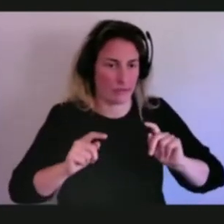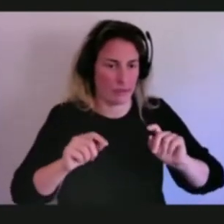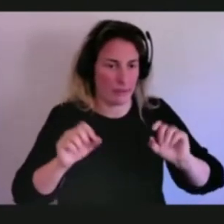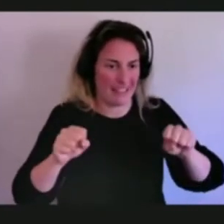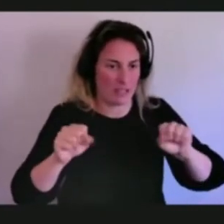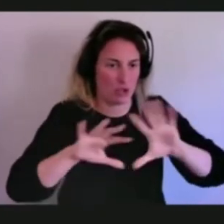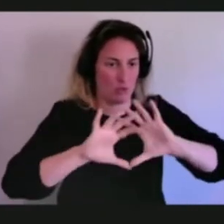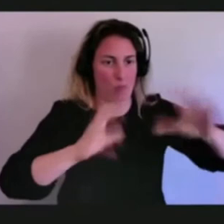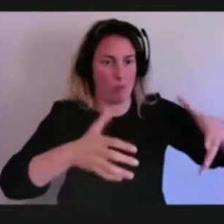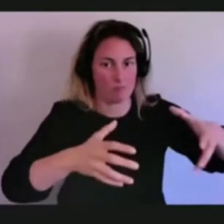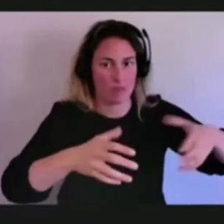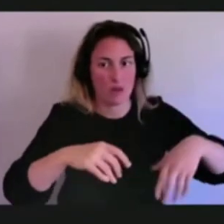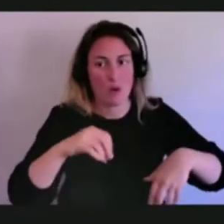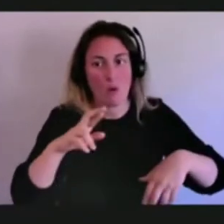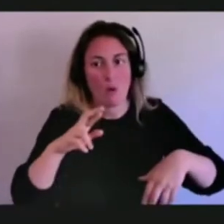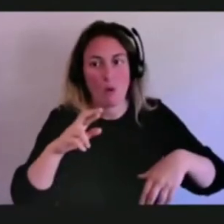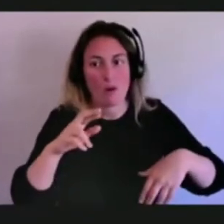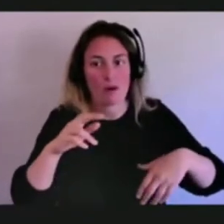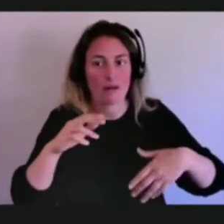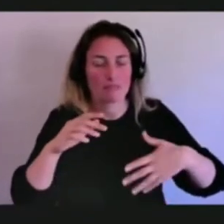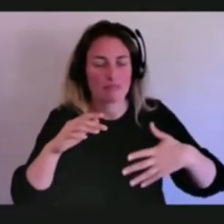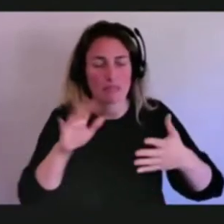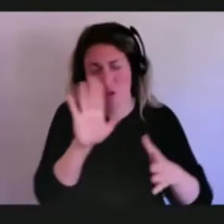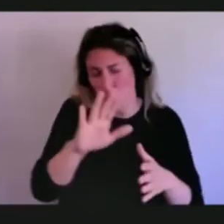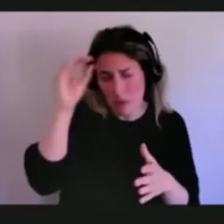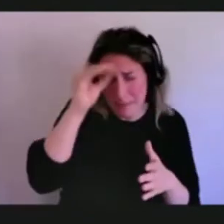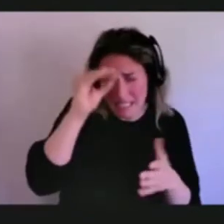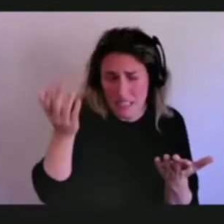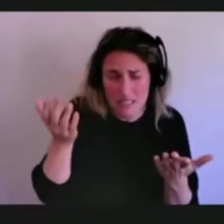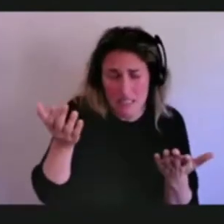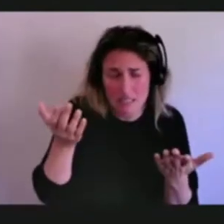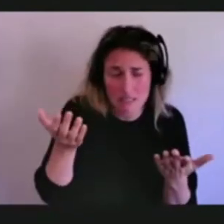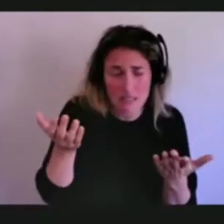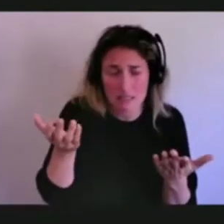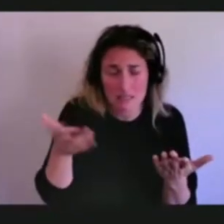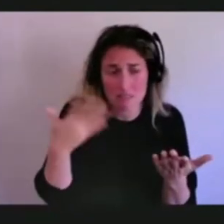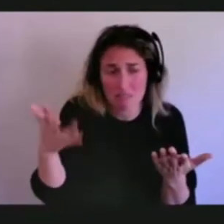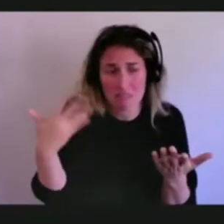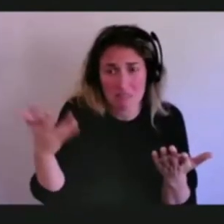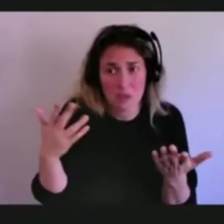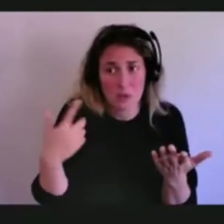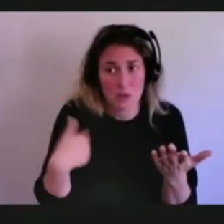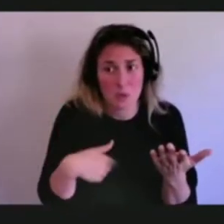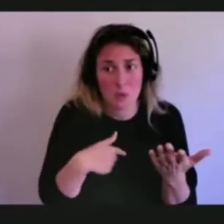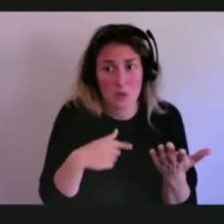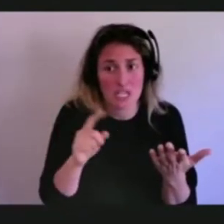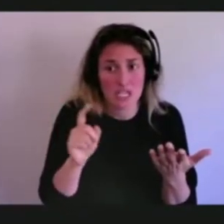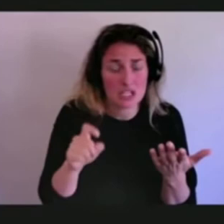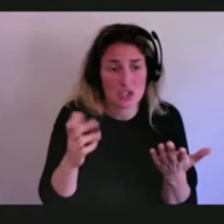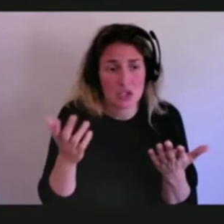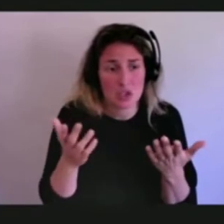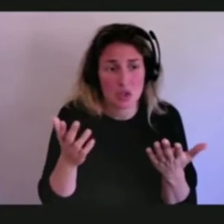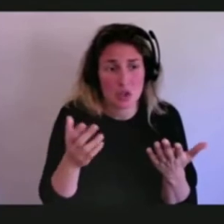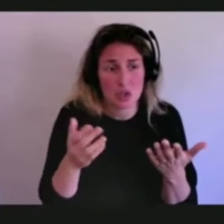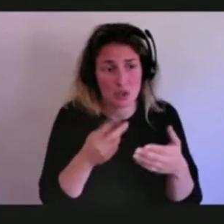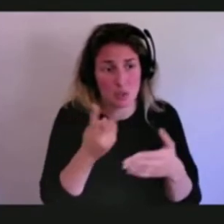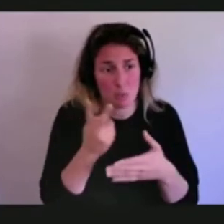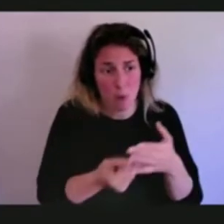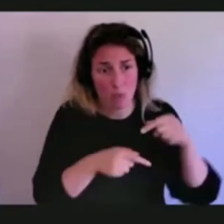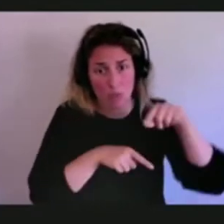for them to stay up relative to the macro. just as different as your view that we should take a sort of gradient sort of type approach?